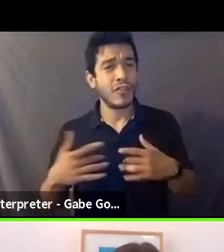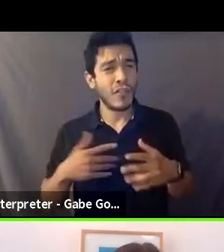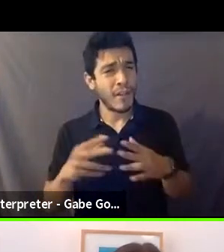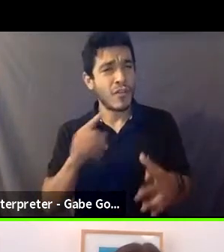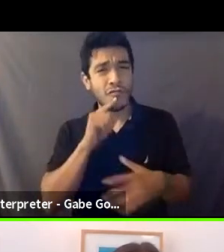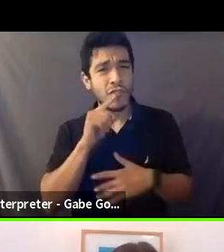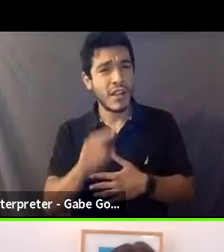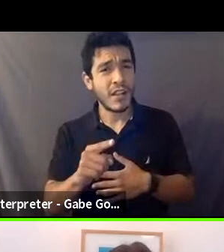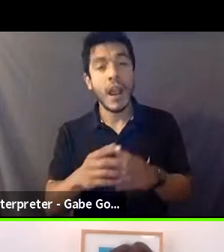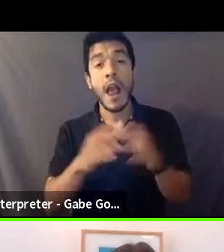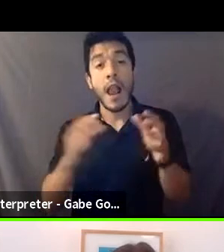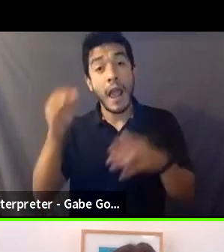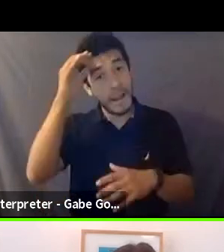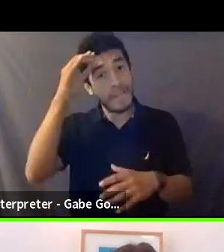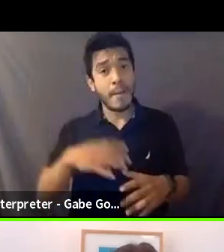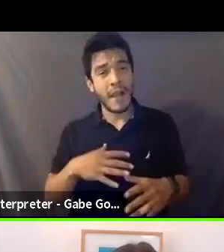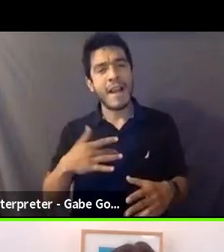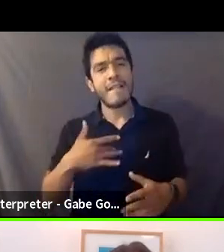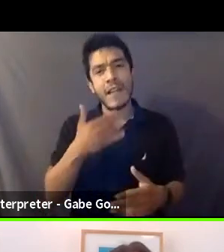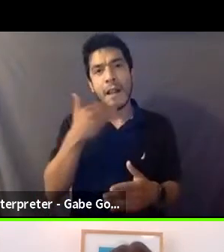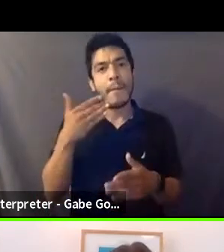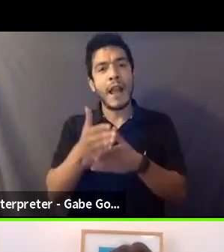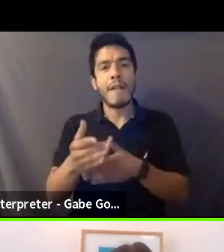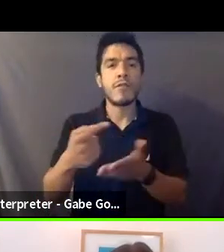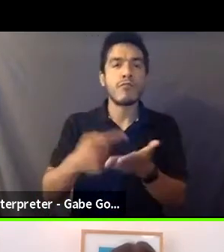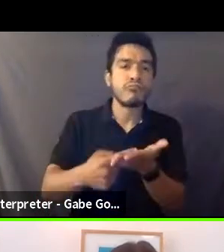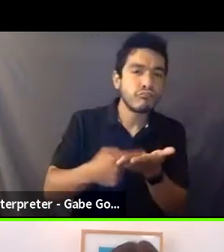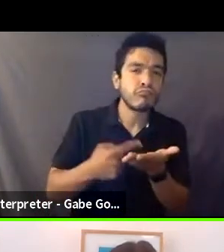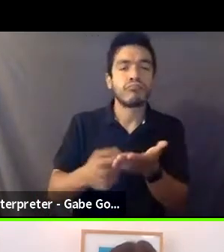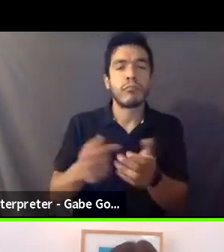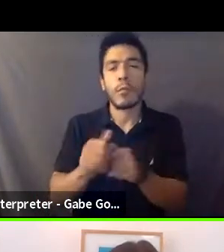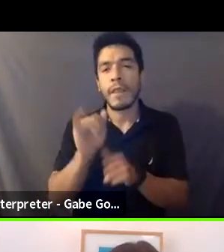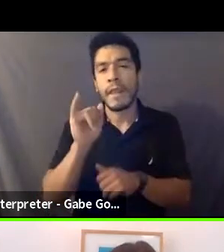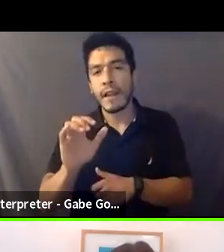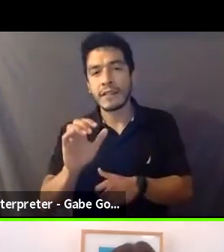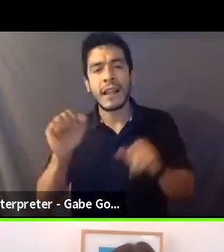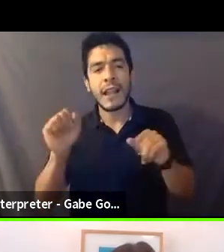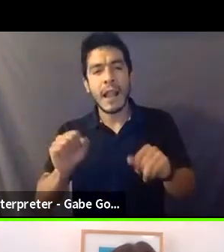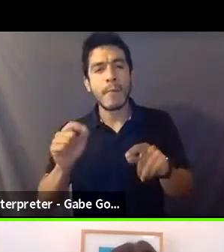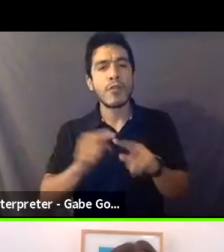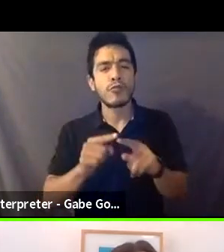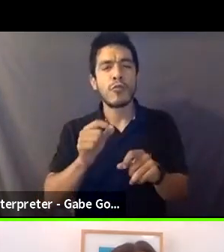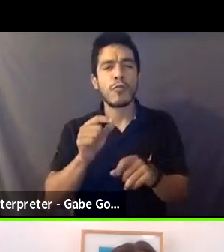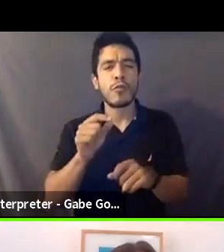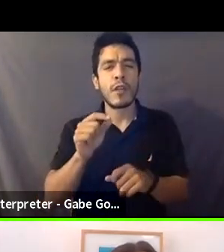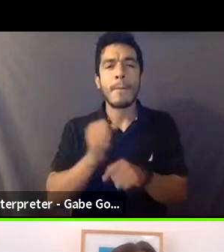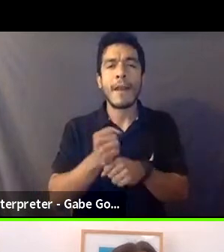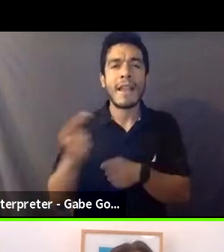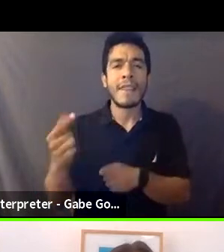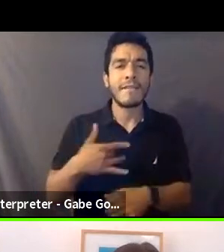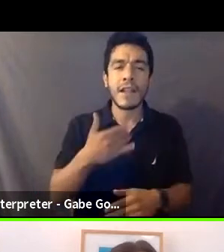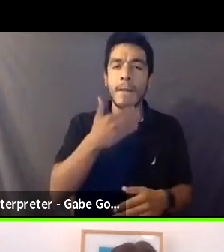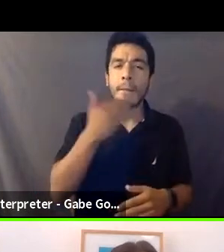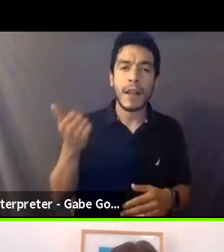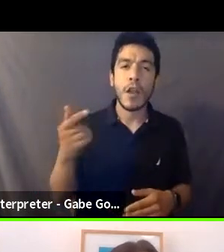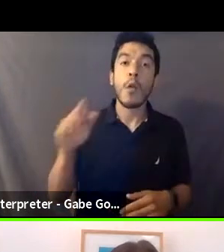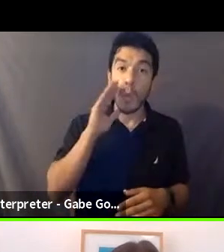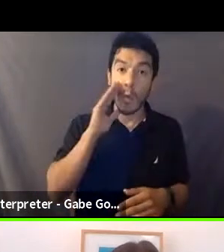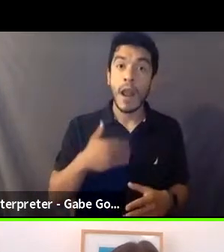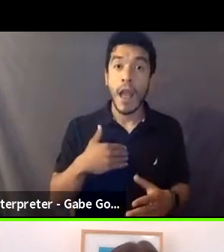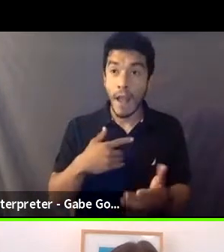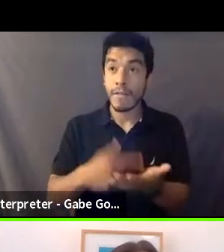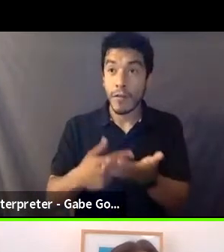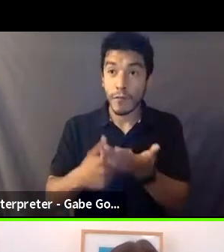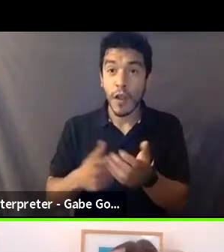of men find it really helpful to have those conversations and, and we're able to reassure them that we will have conversations